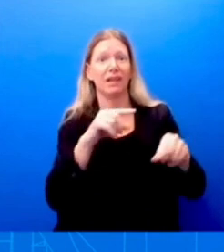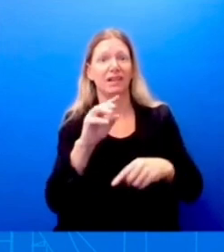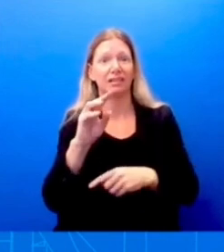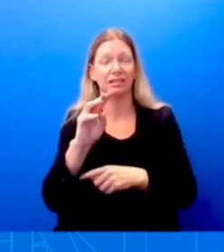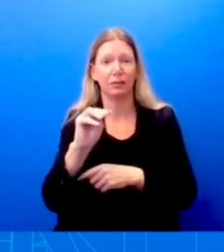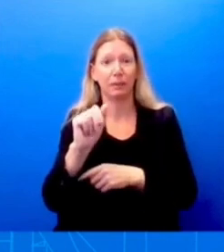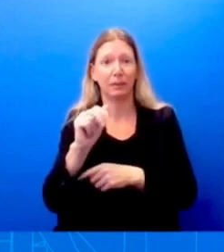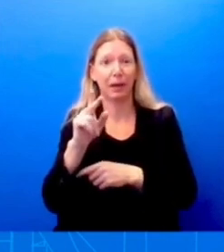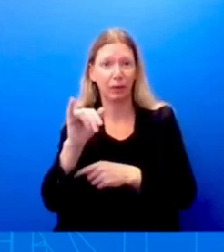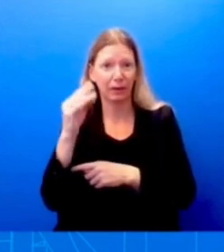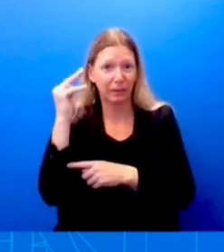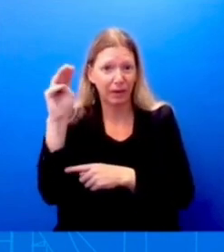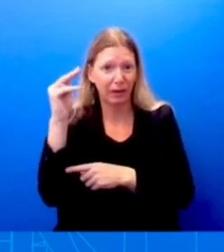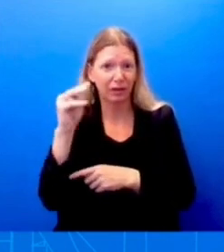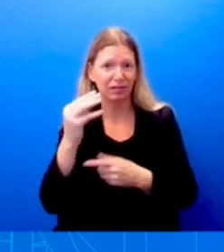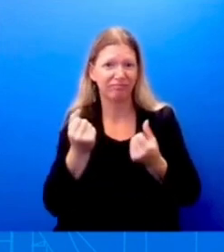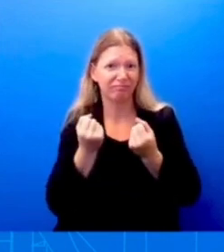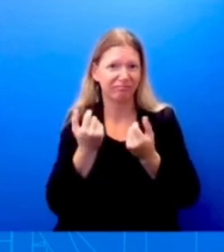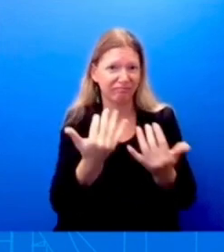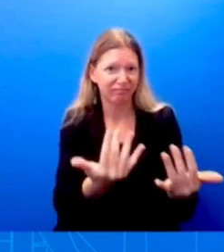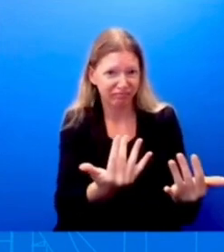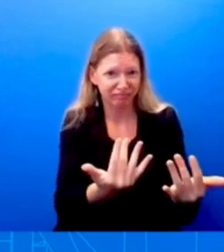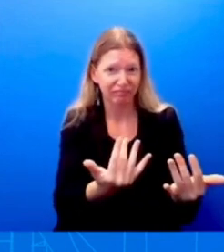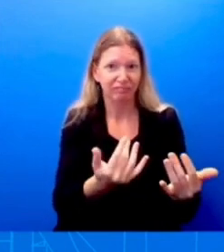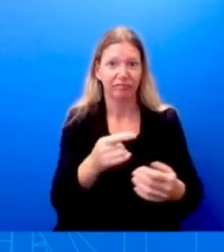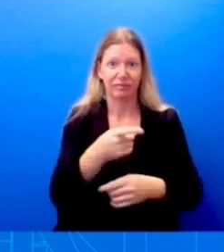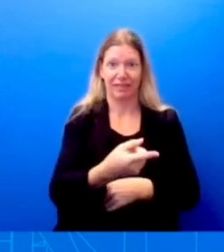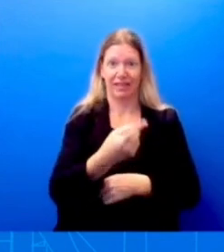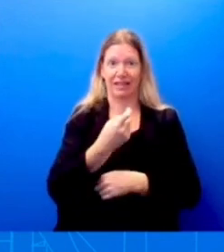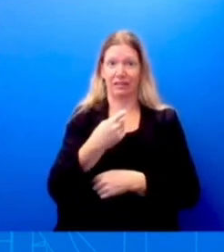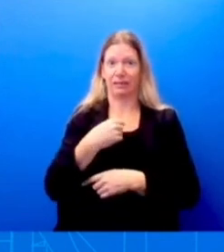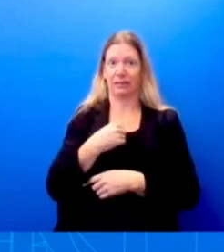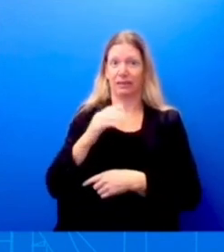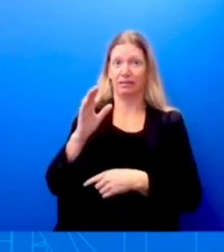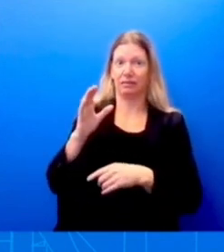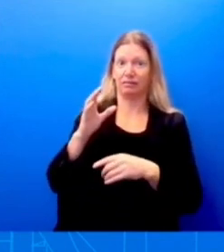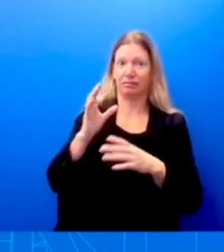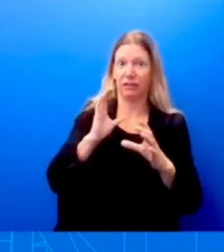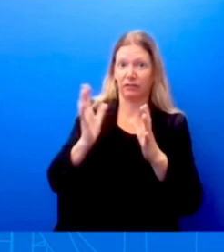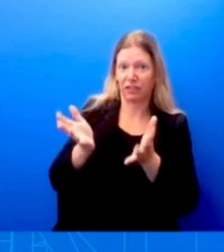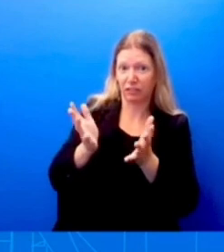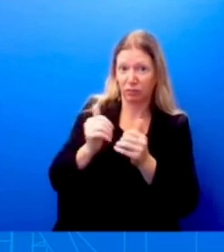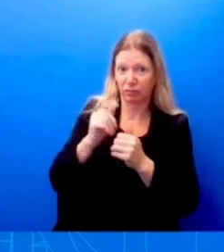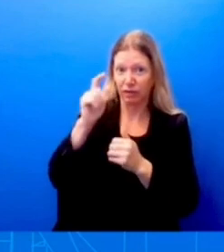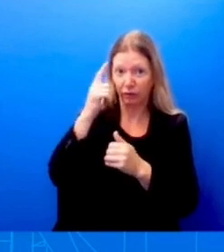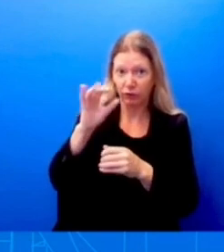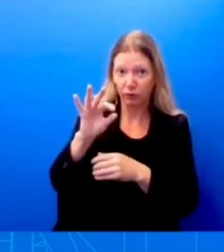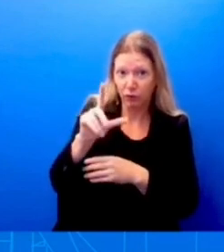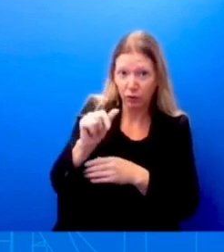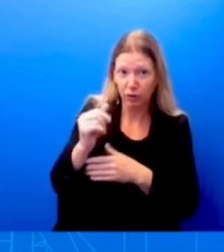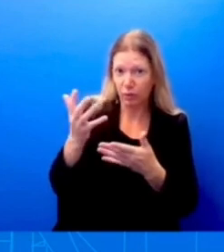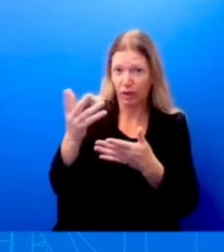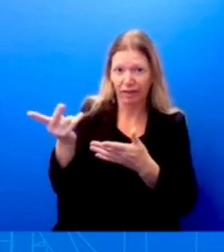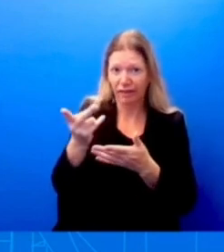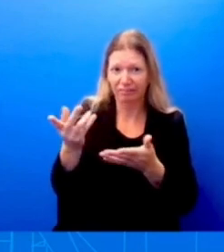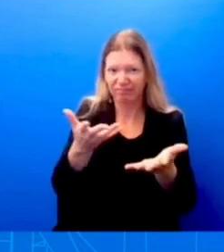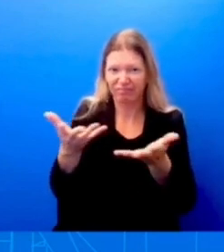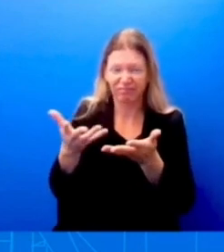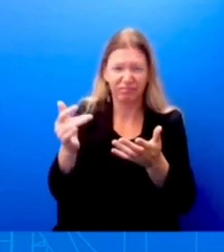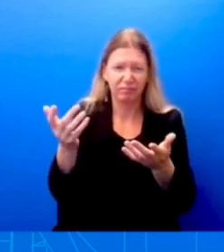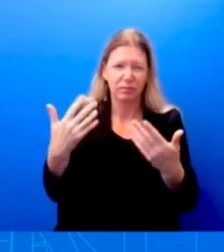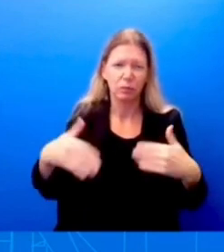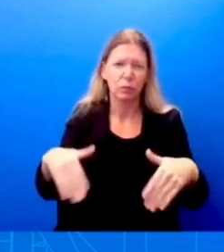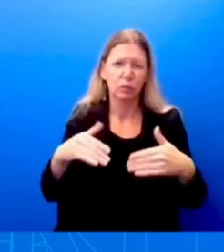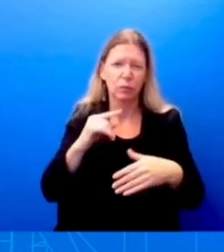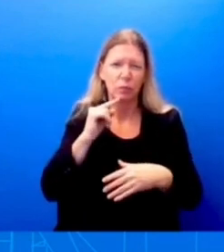dealing with, a very devastating shooting that we saw in, in, uh, in the city of Jacksonville. And this hurricane that's,